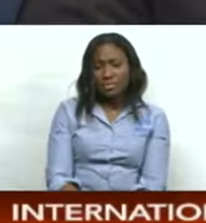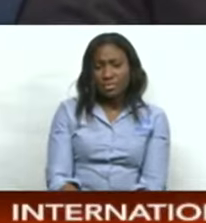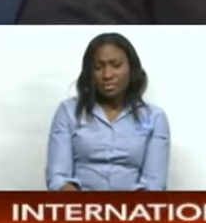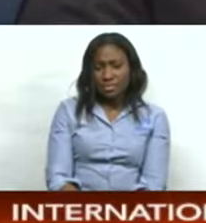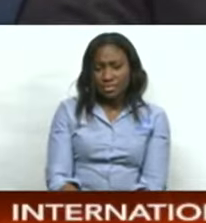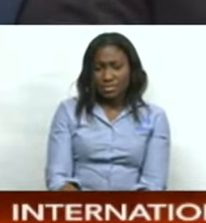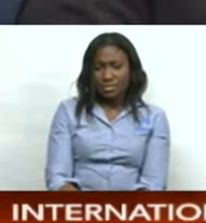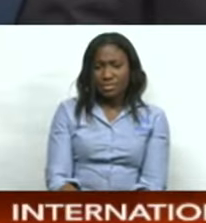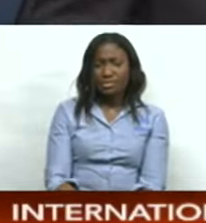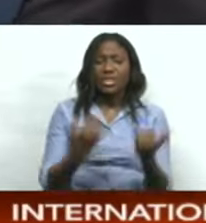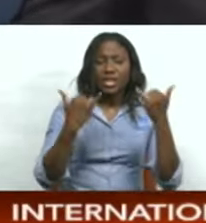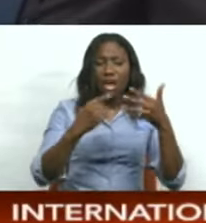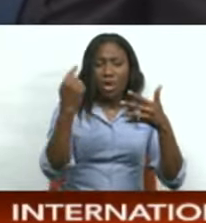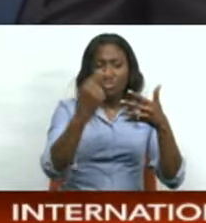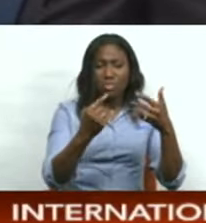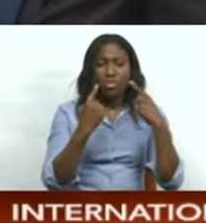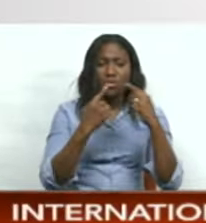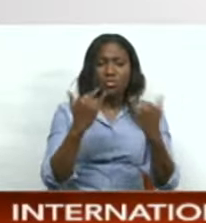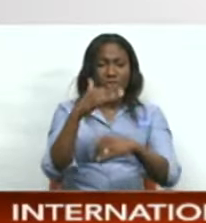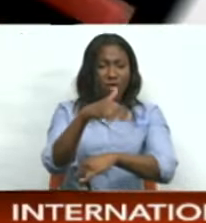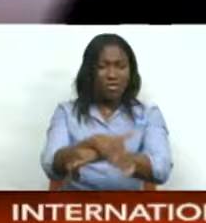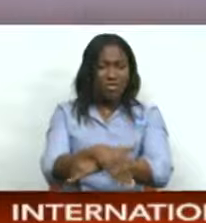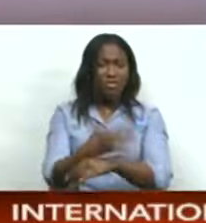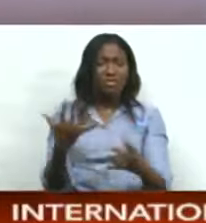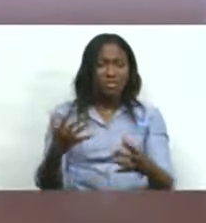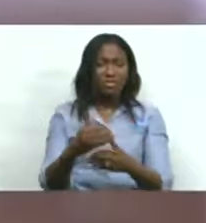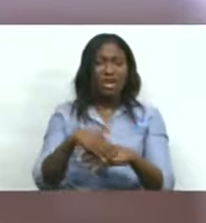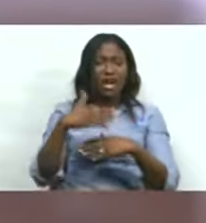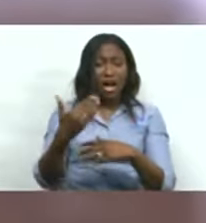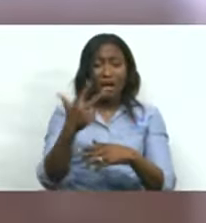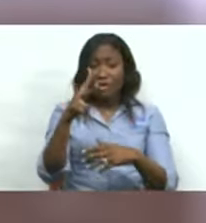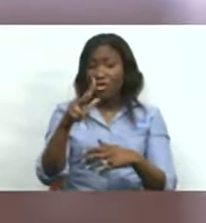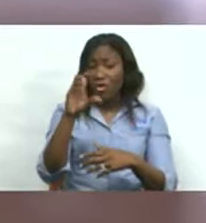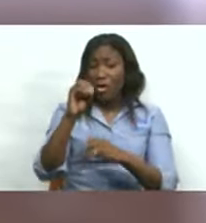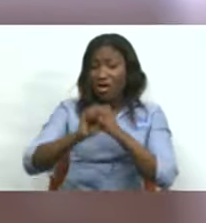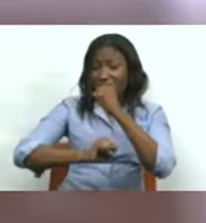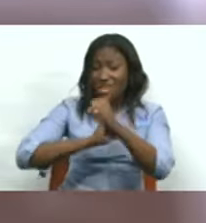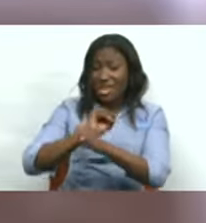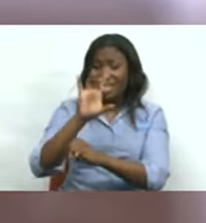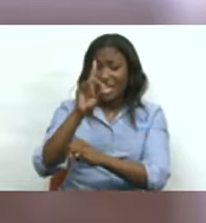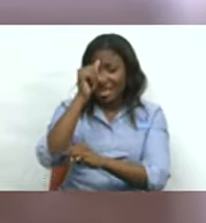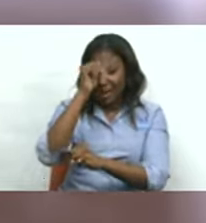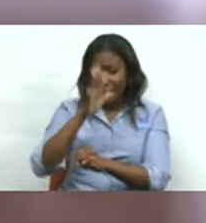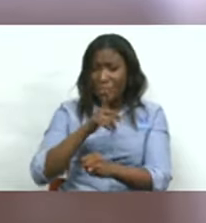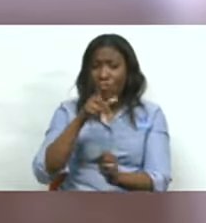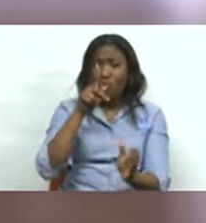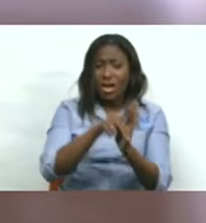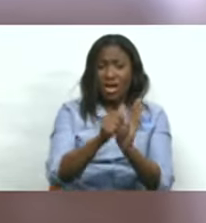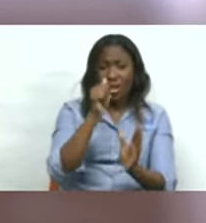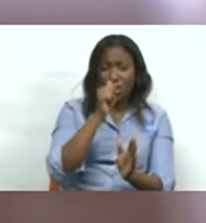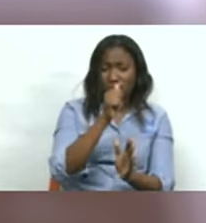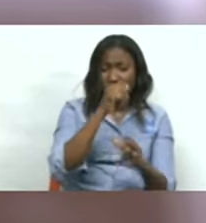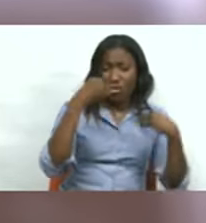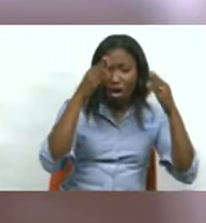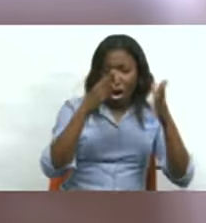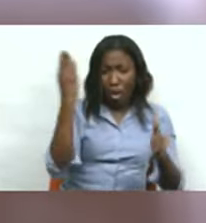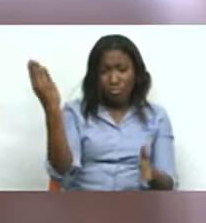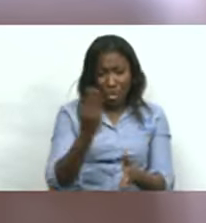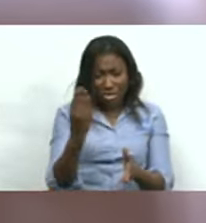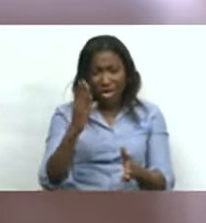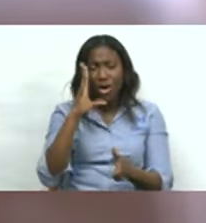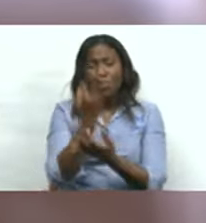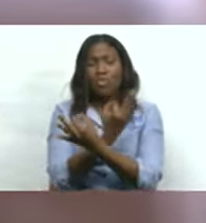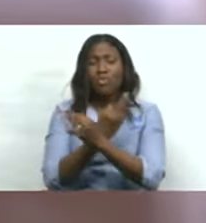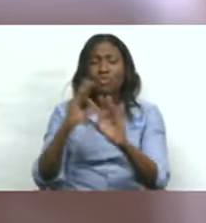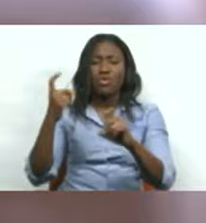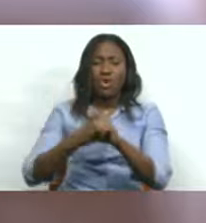It's time to recap our headlines as we leave you. After three decades, eight men convicted of killing Dol Chedi's brother are set to be